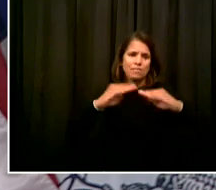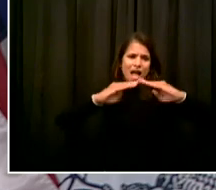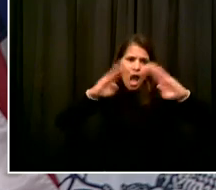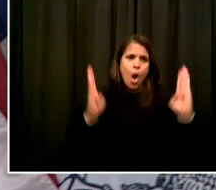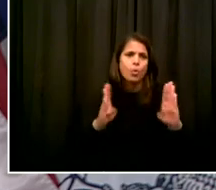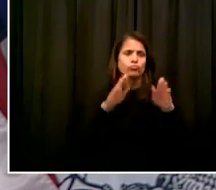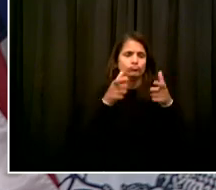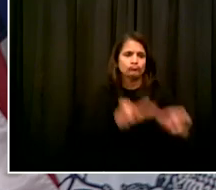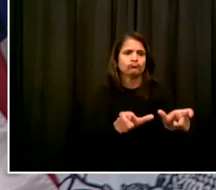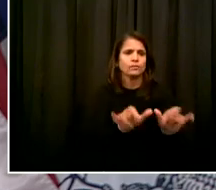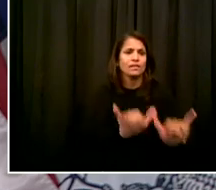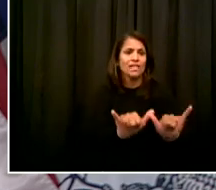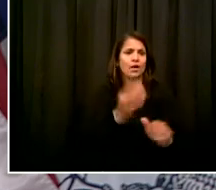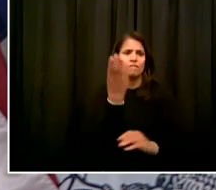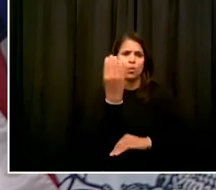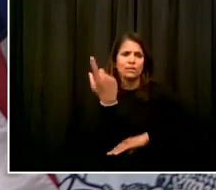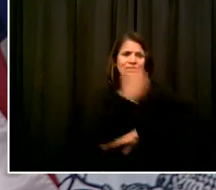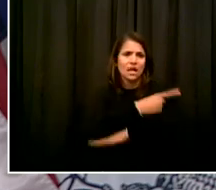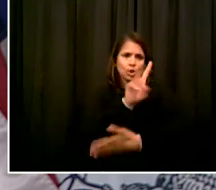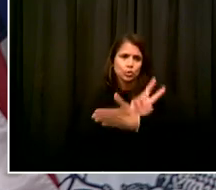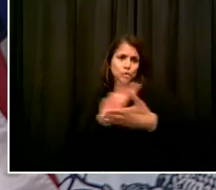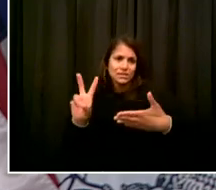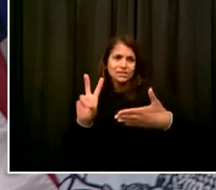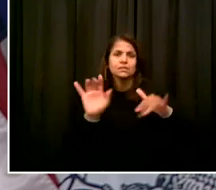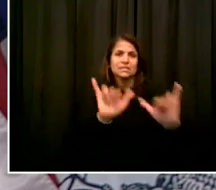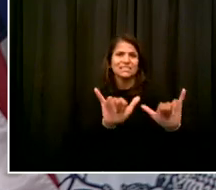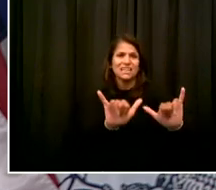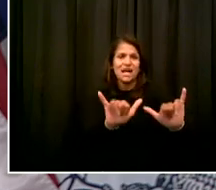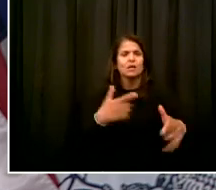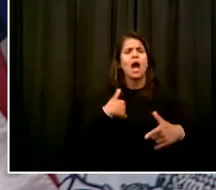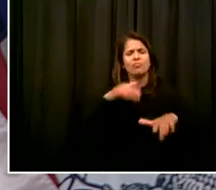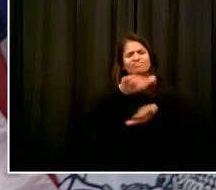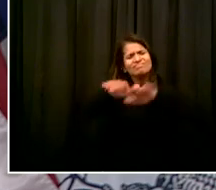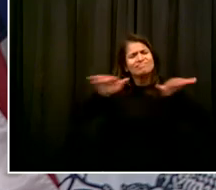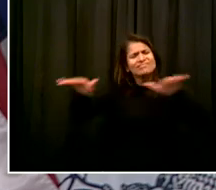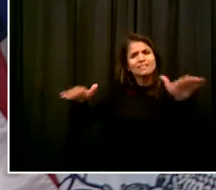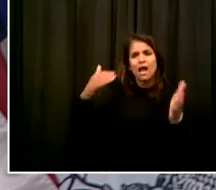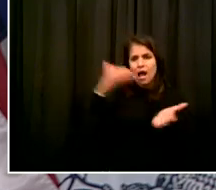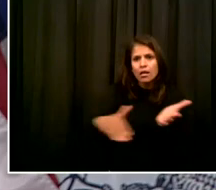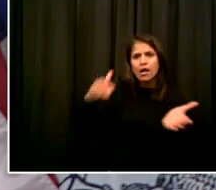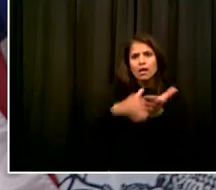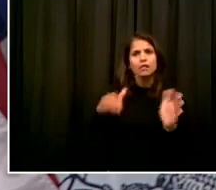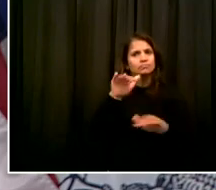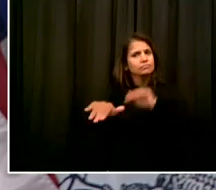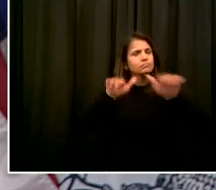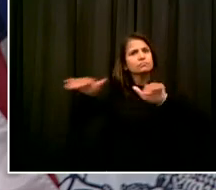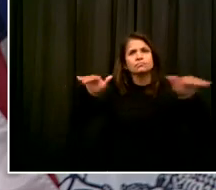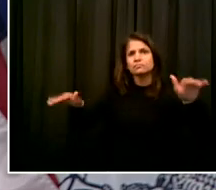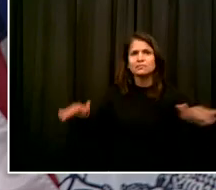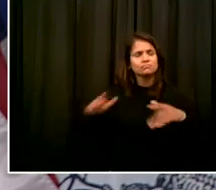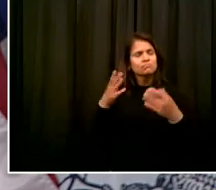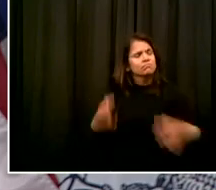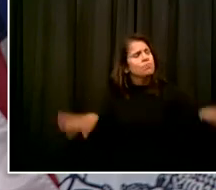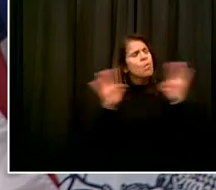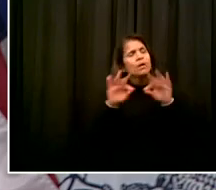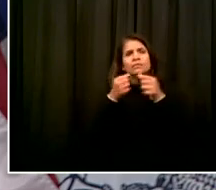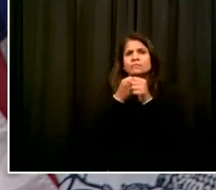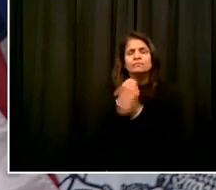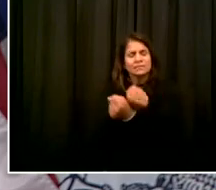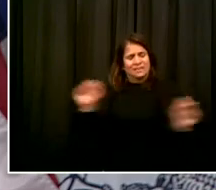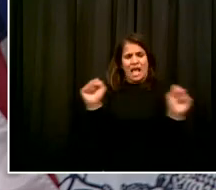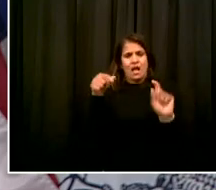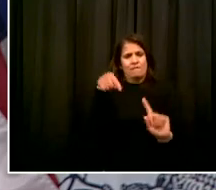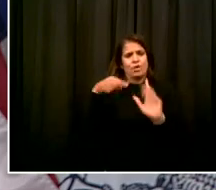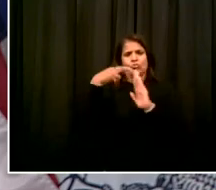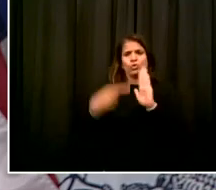understand it is the law. Now, let me go back to our kids and the challenges they face. And